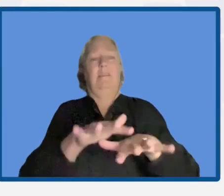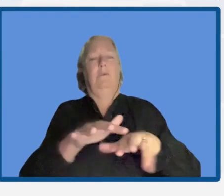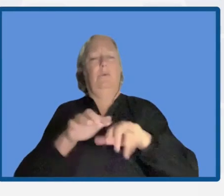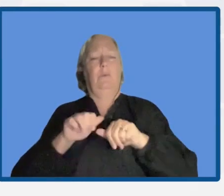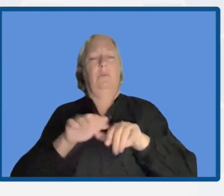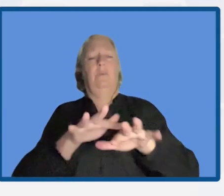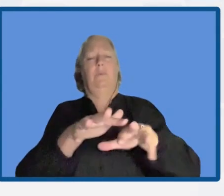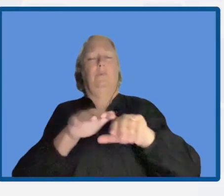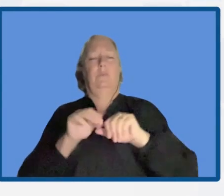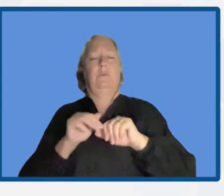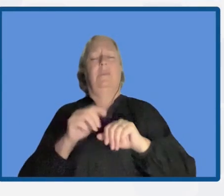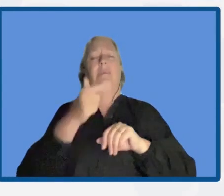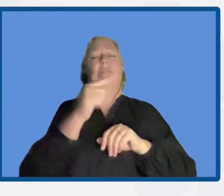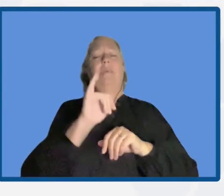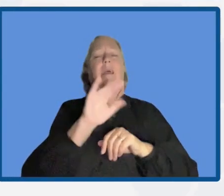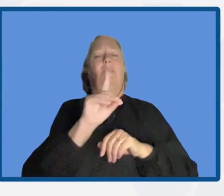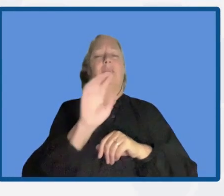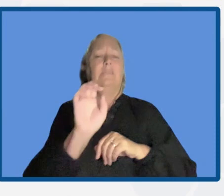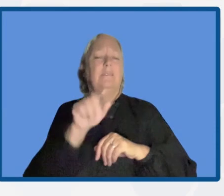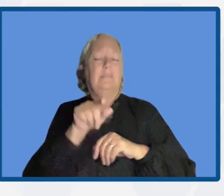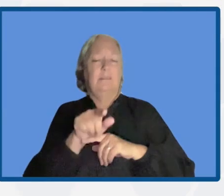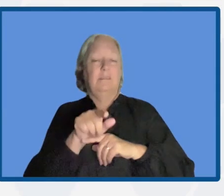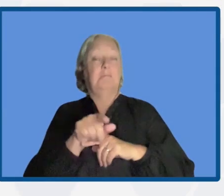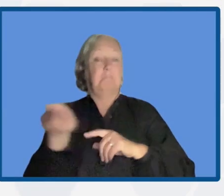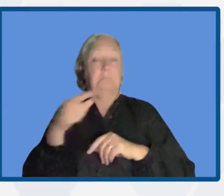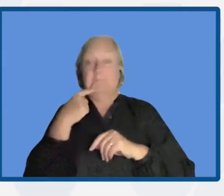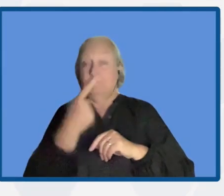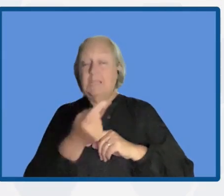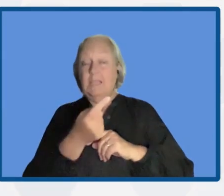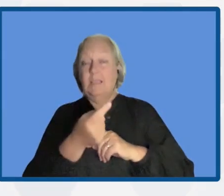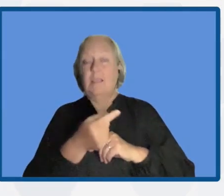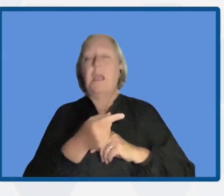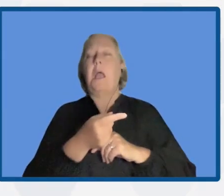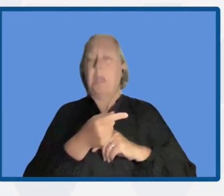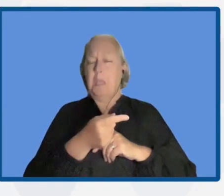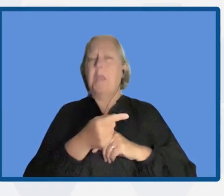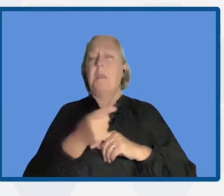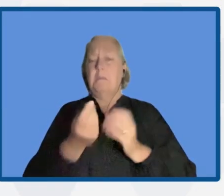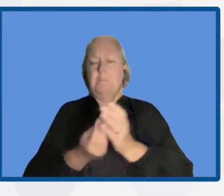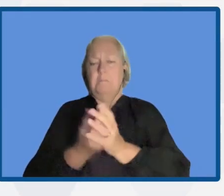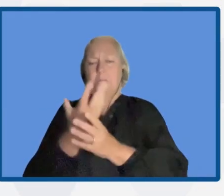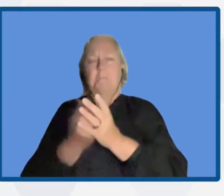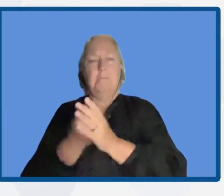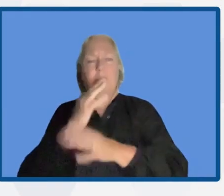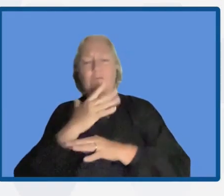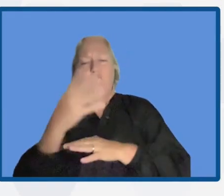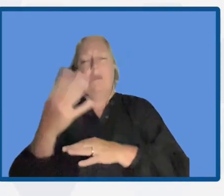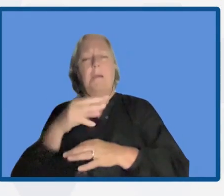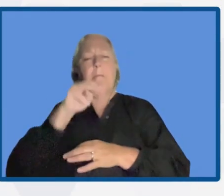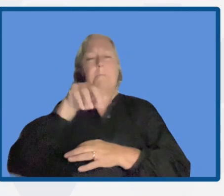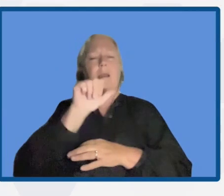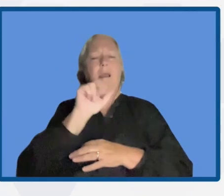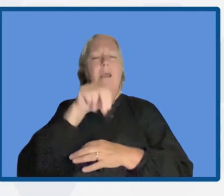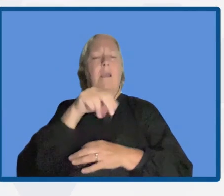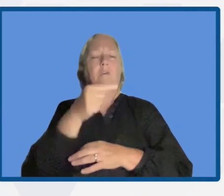It has been seen that the repopulation of mangrove forests can significantly reduce the impacts of hurricanes,